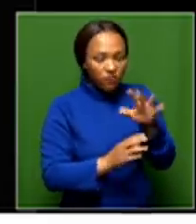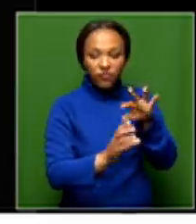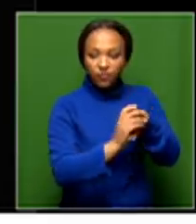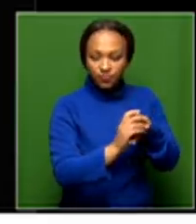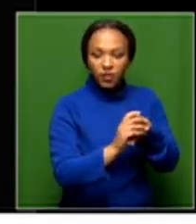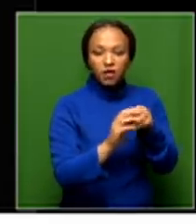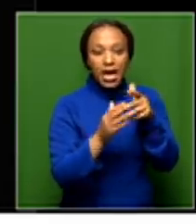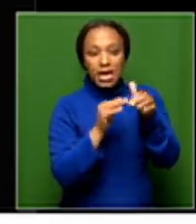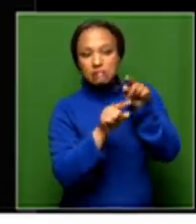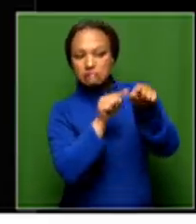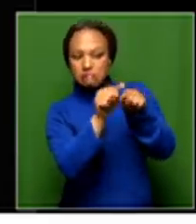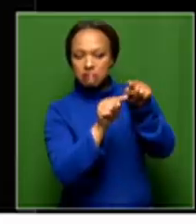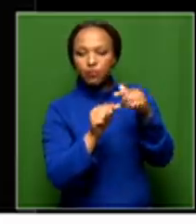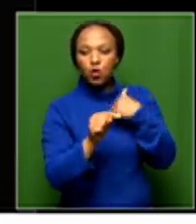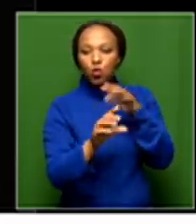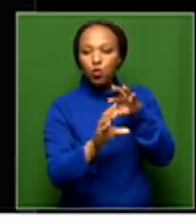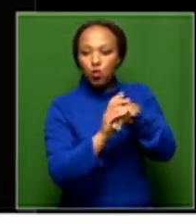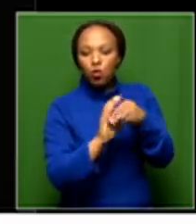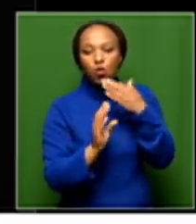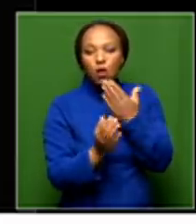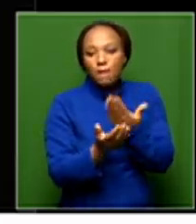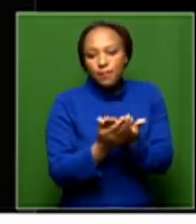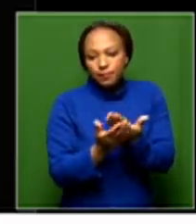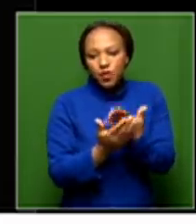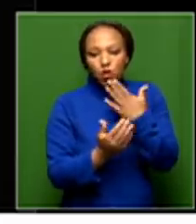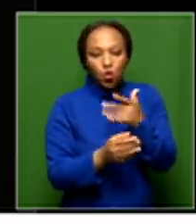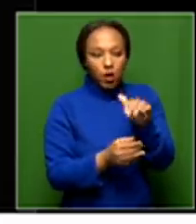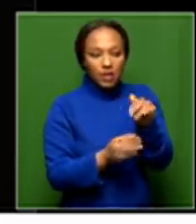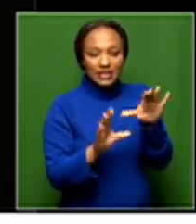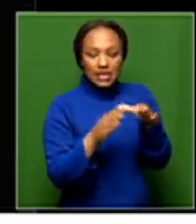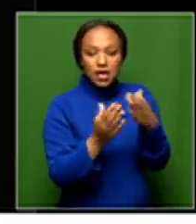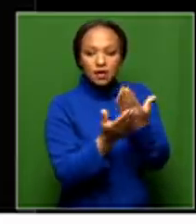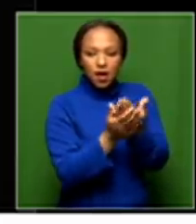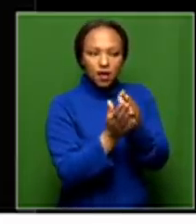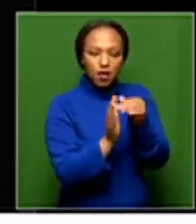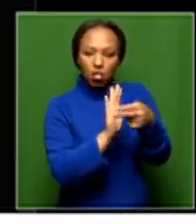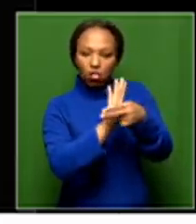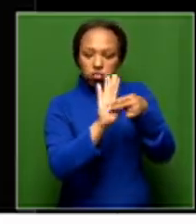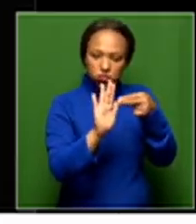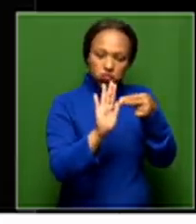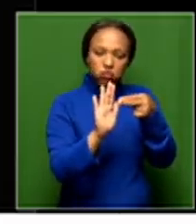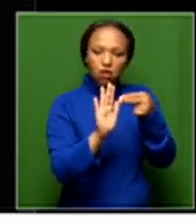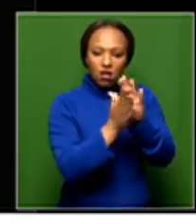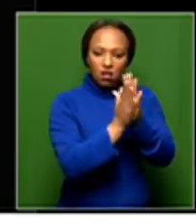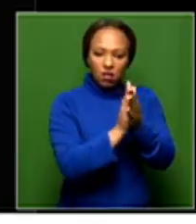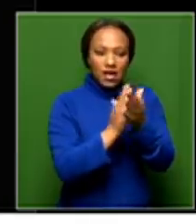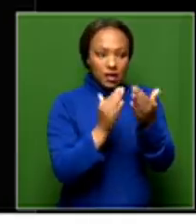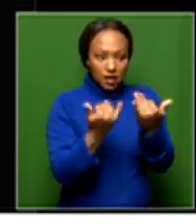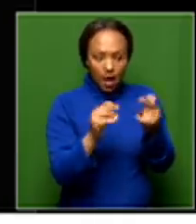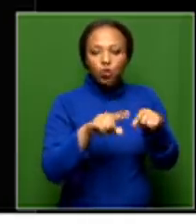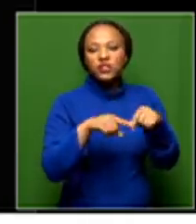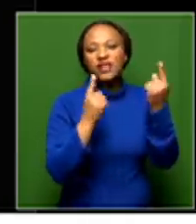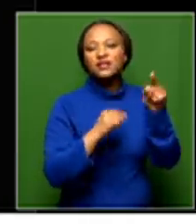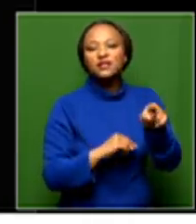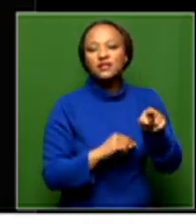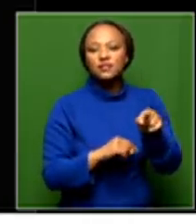cases, but allegations which bring, which potentially could bring the party into disrepute. So that's what is different about this time. The